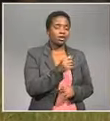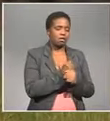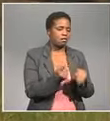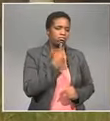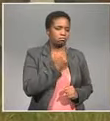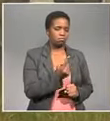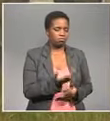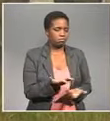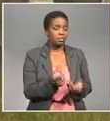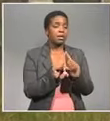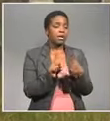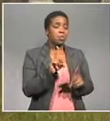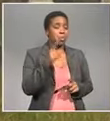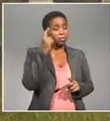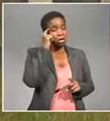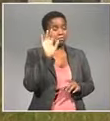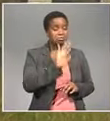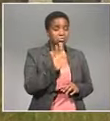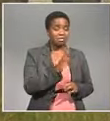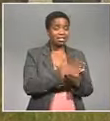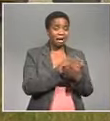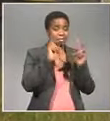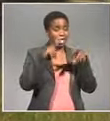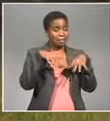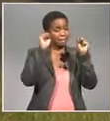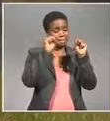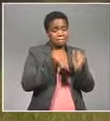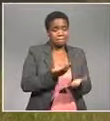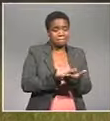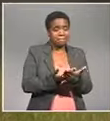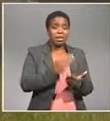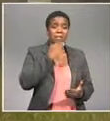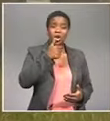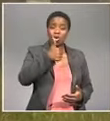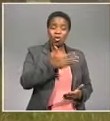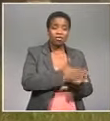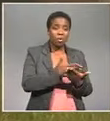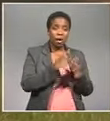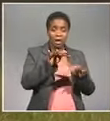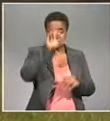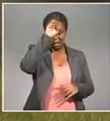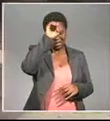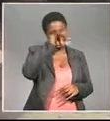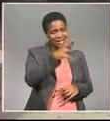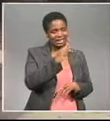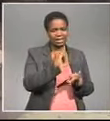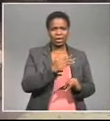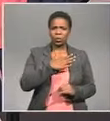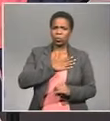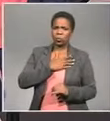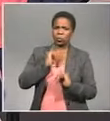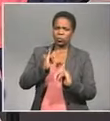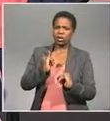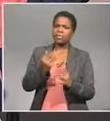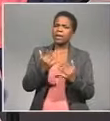those were But we're going to possibly be seeing some power cuts And of course this is not good For your miners and manufacturers No, not at all